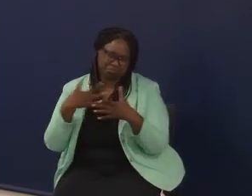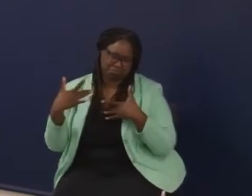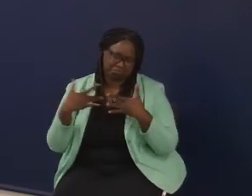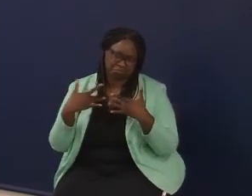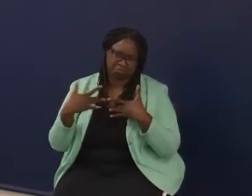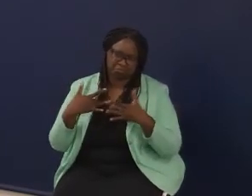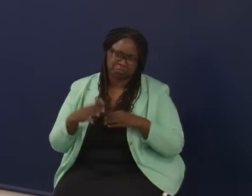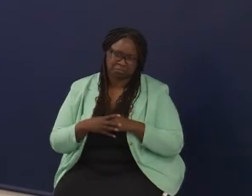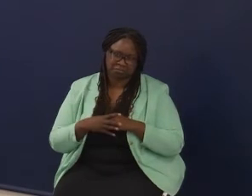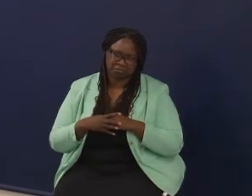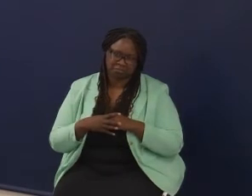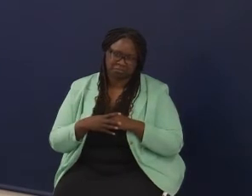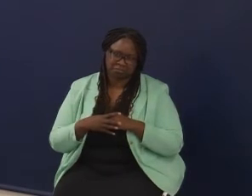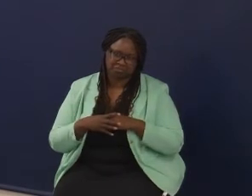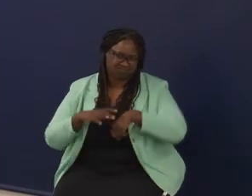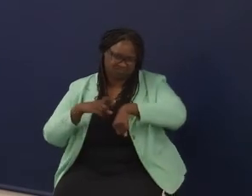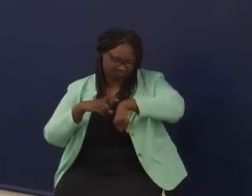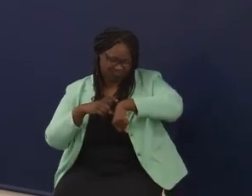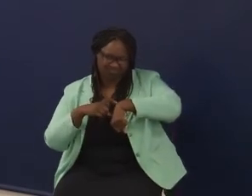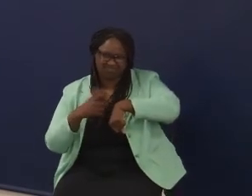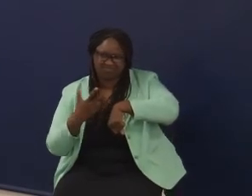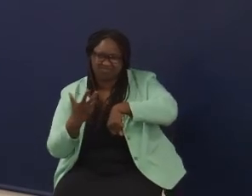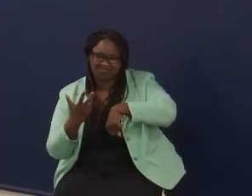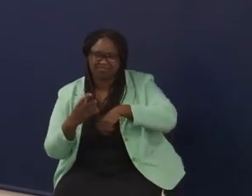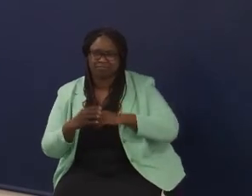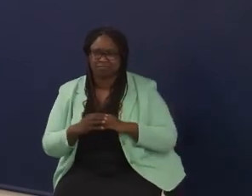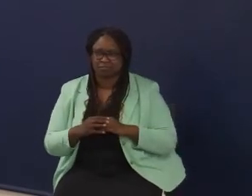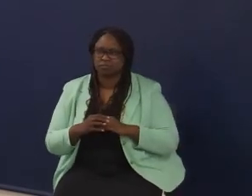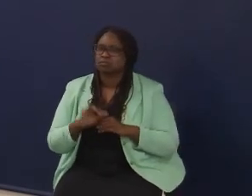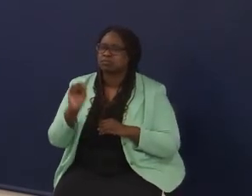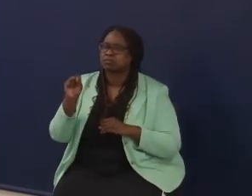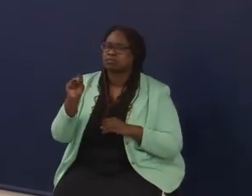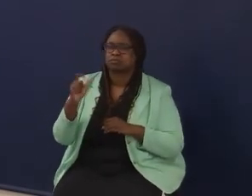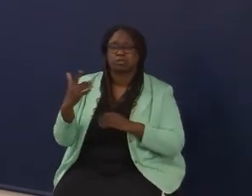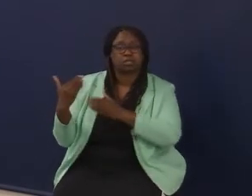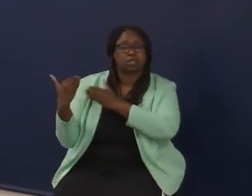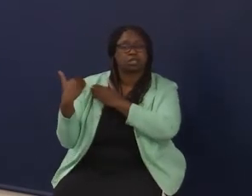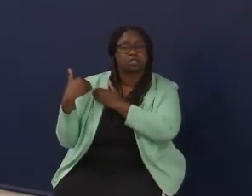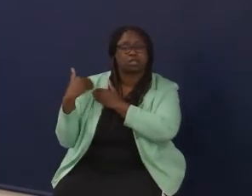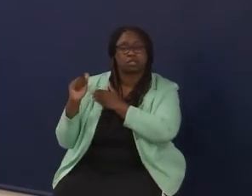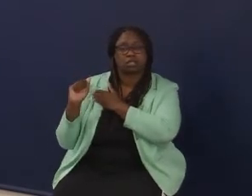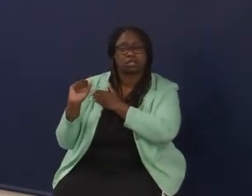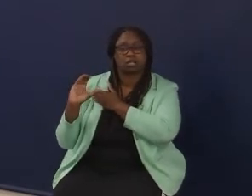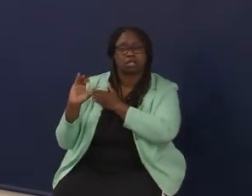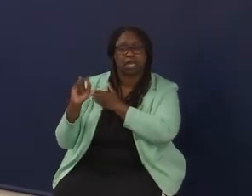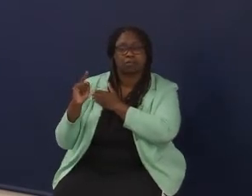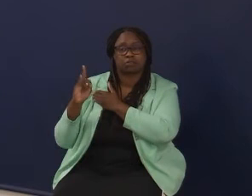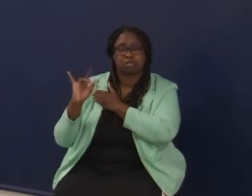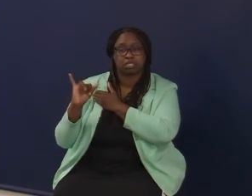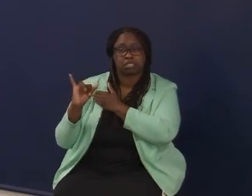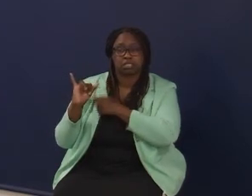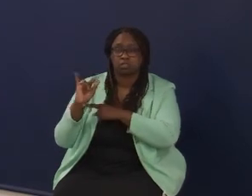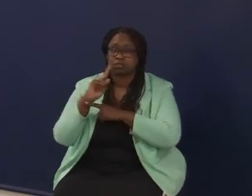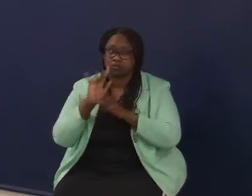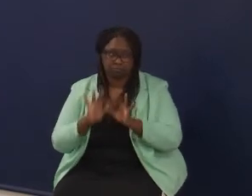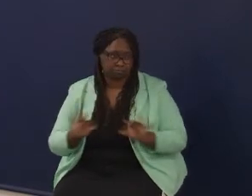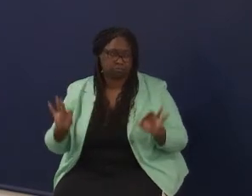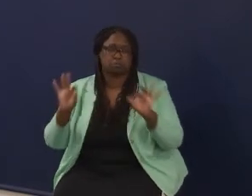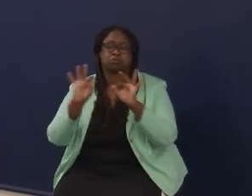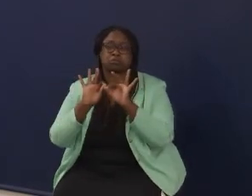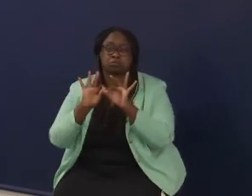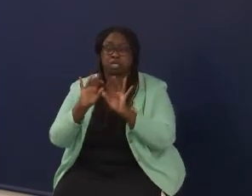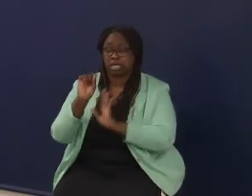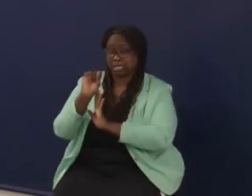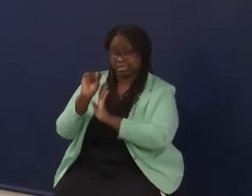Mike. There's not as much time away, you know. I think accountability is a real cornerstone to this. The state holds